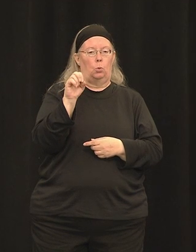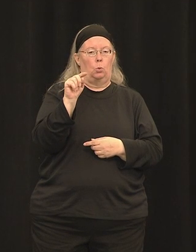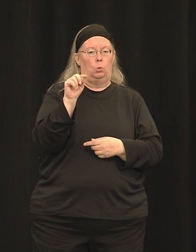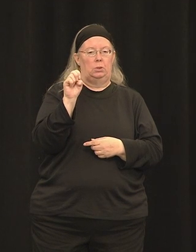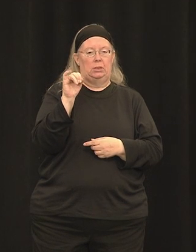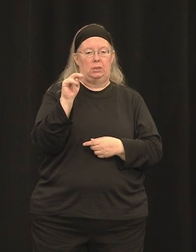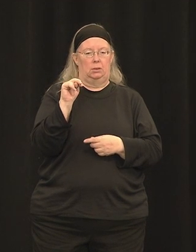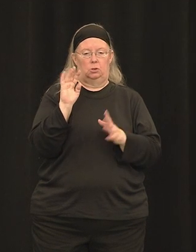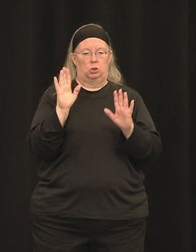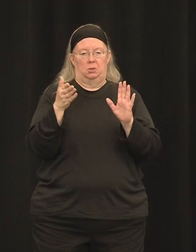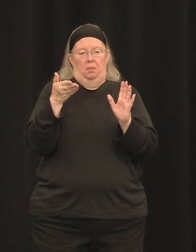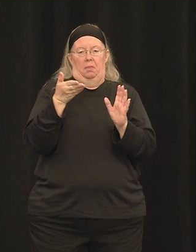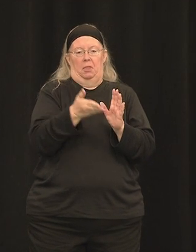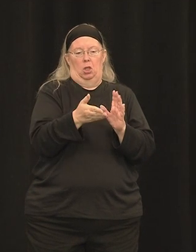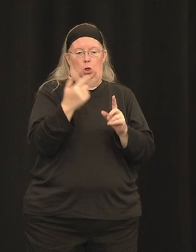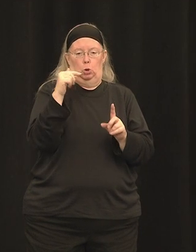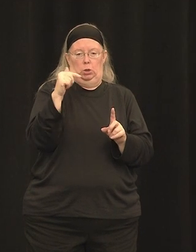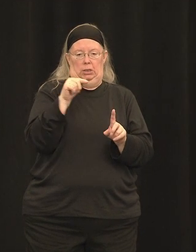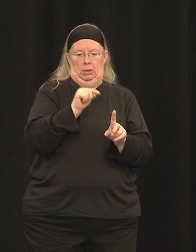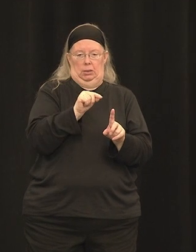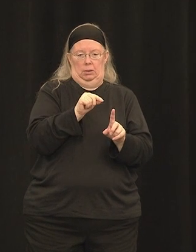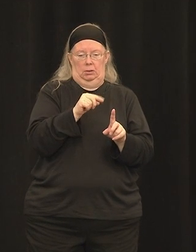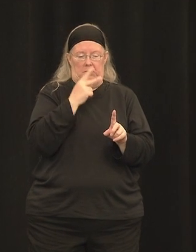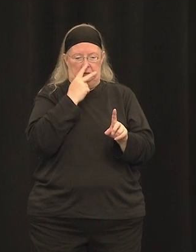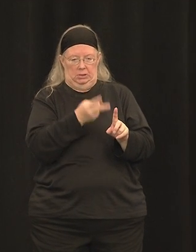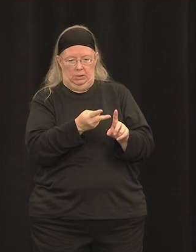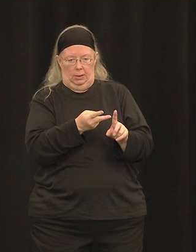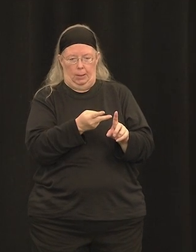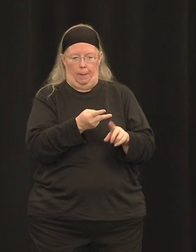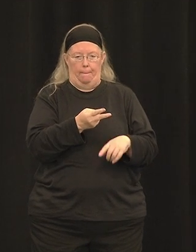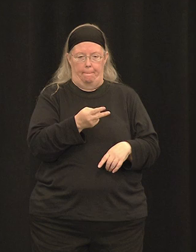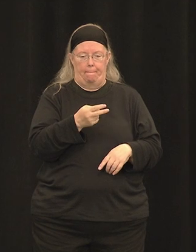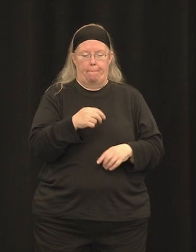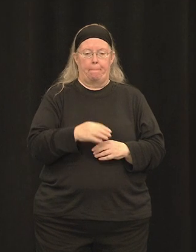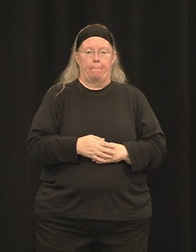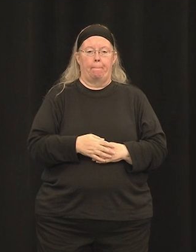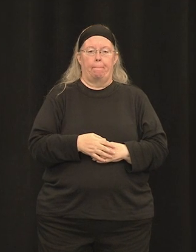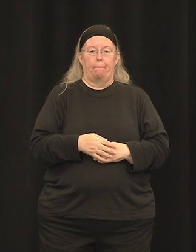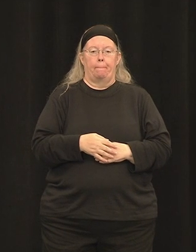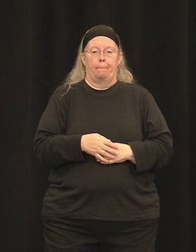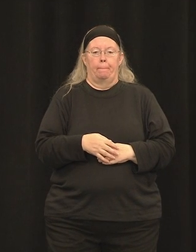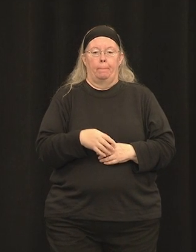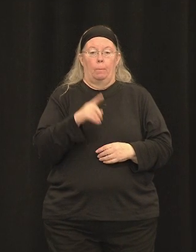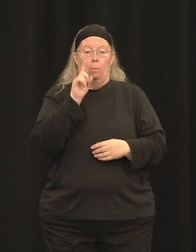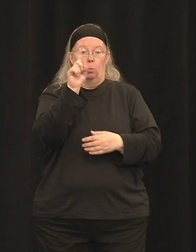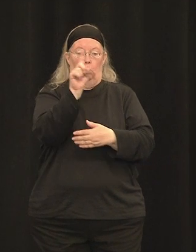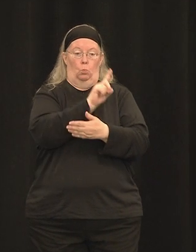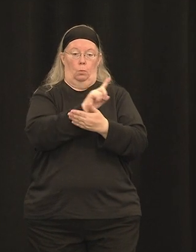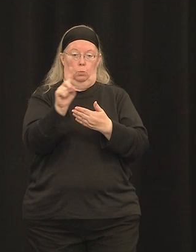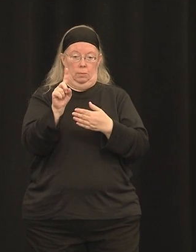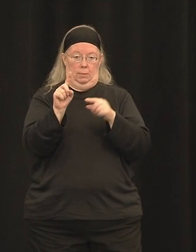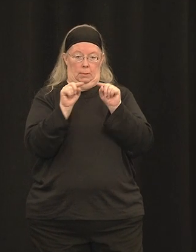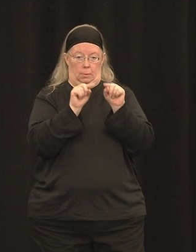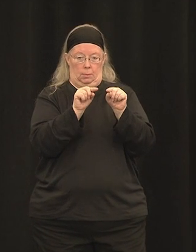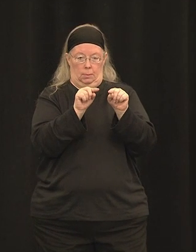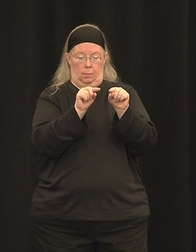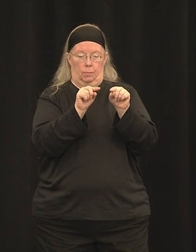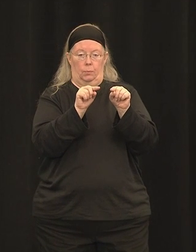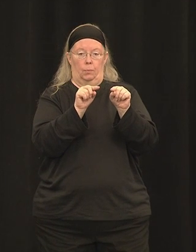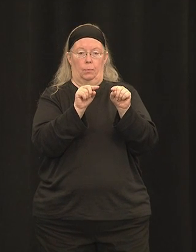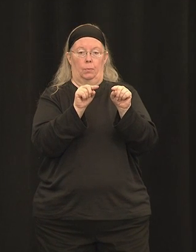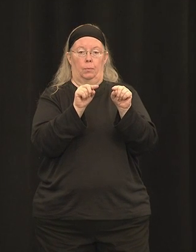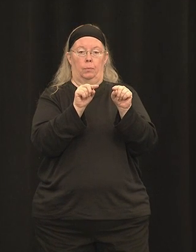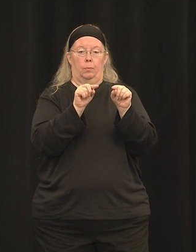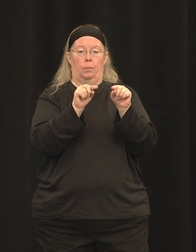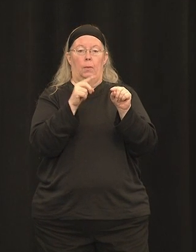fluorescent protein. So you can see in the week one image the margins of the subretinal injection blebs. So that's